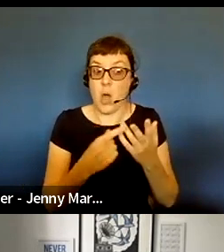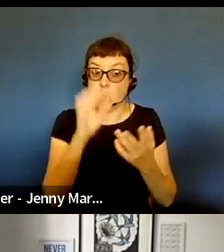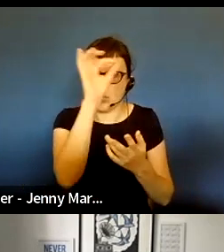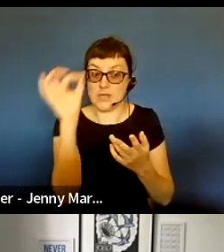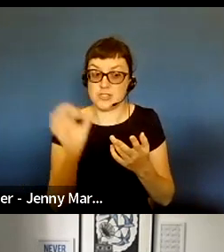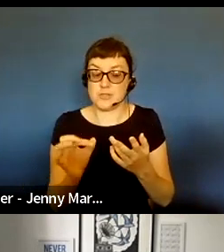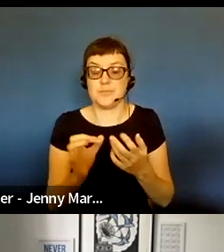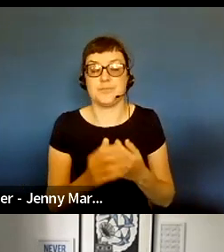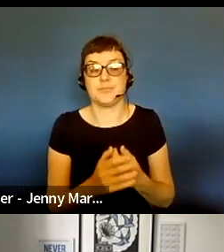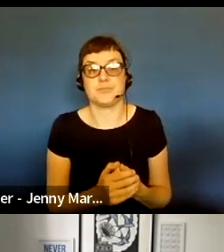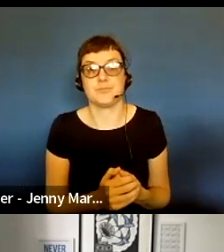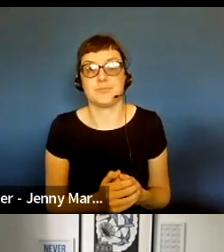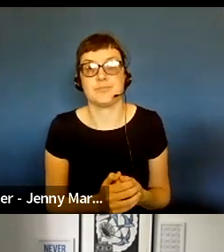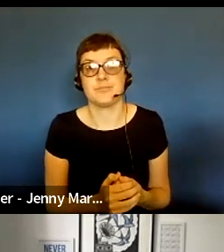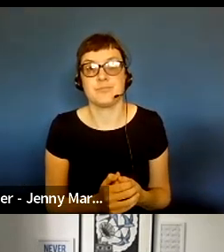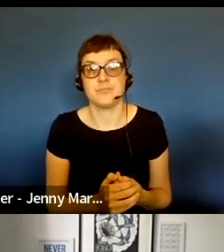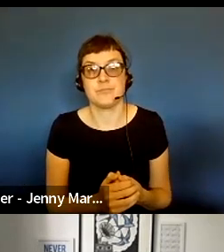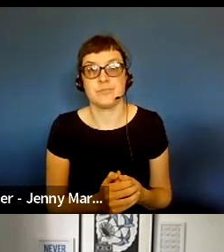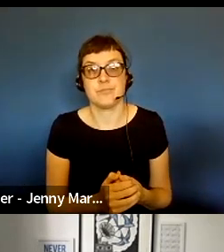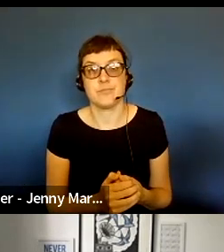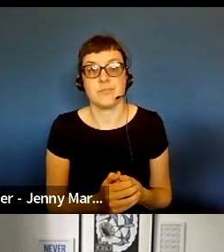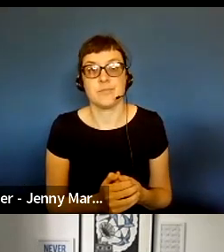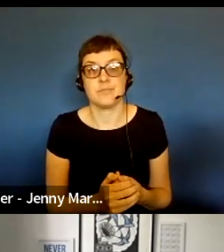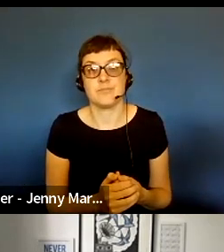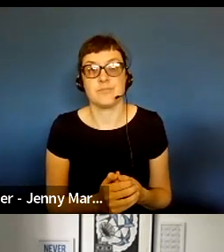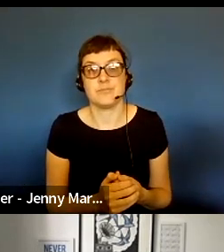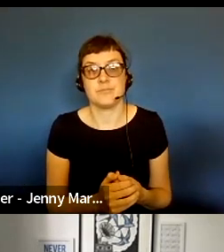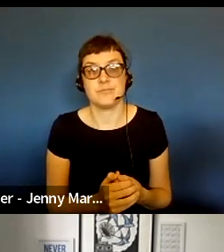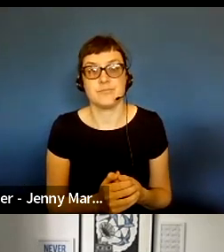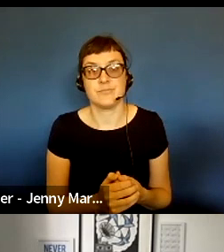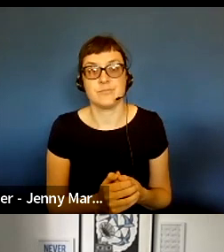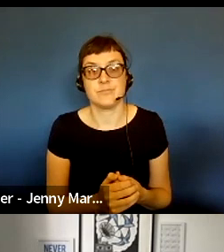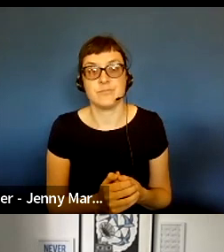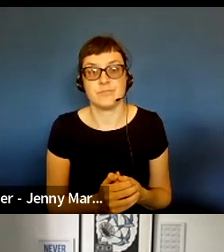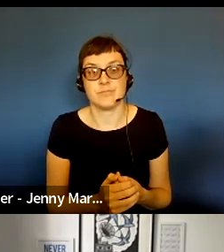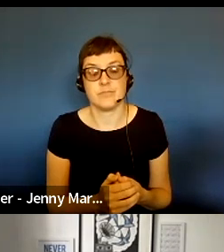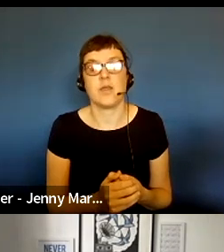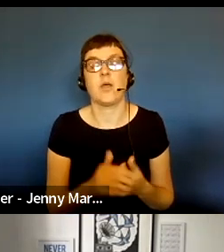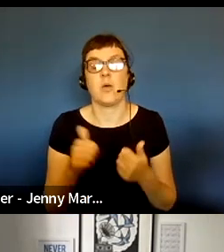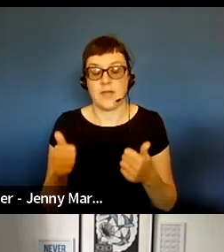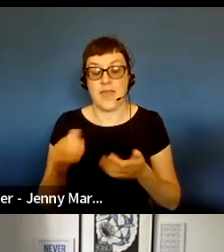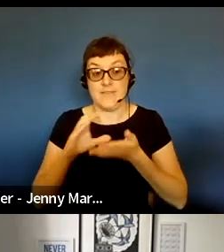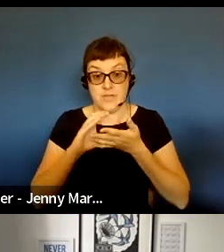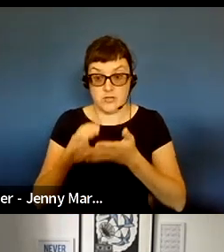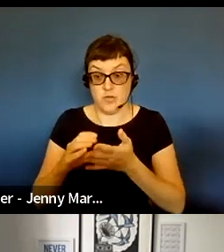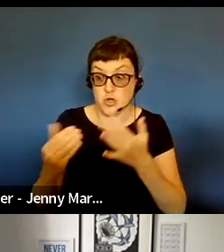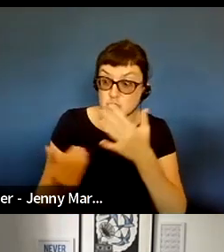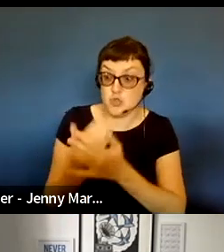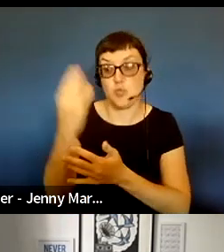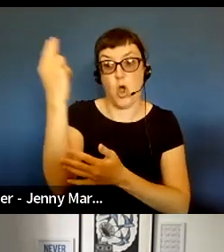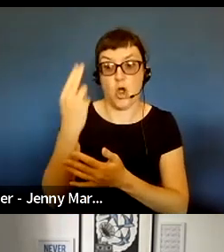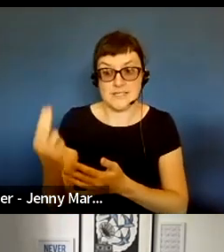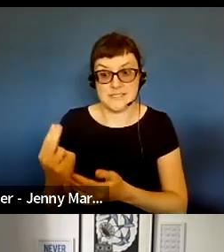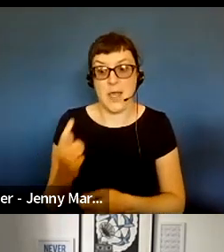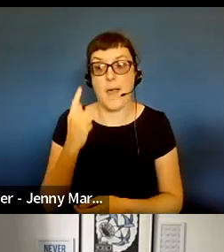which is essentially saying. Okay. The funders focuses on emerging artists, but